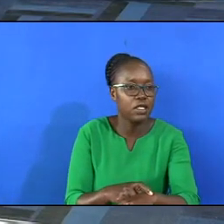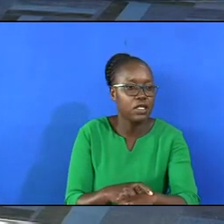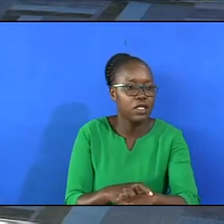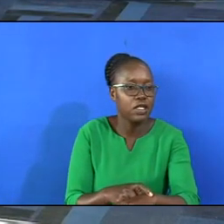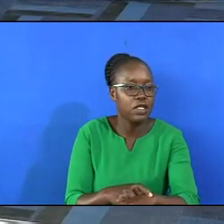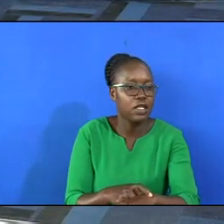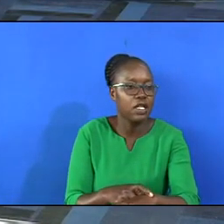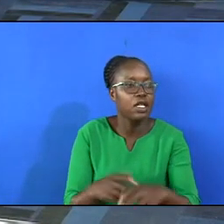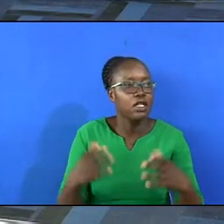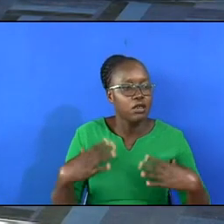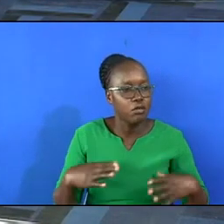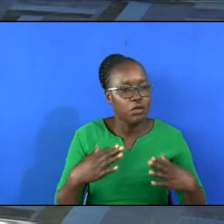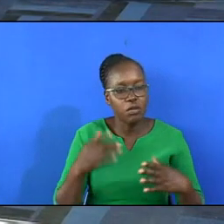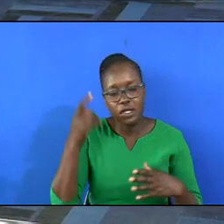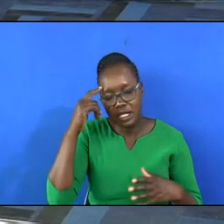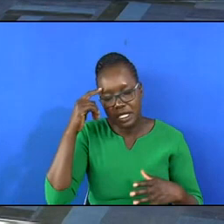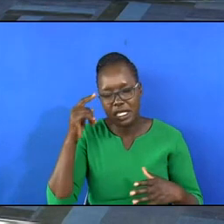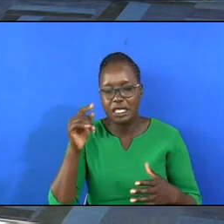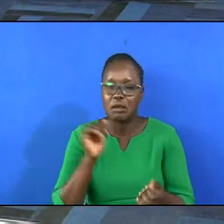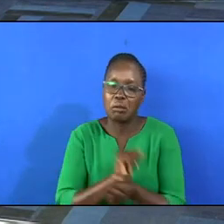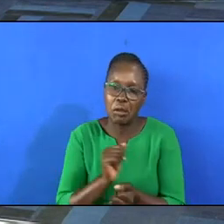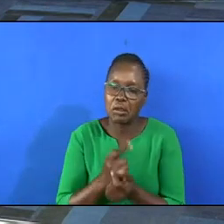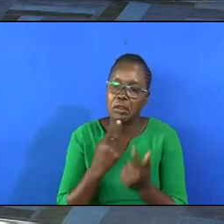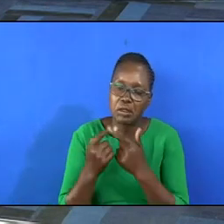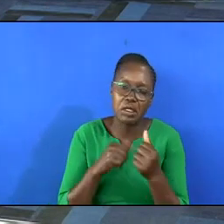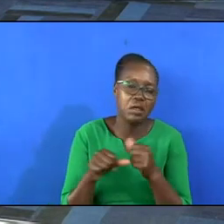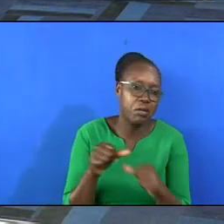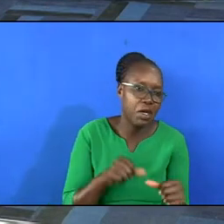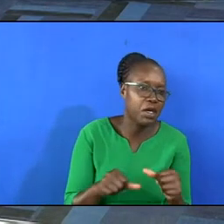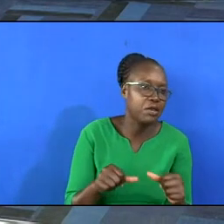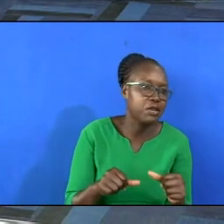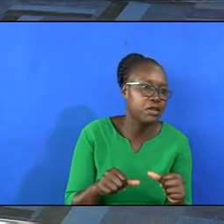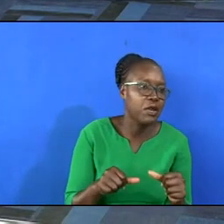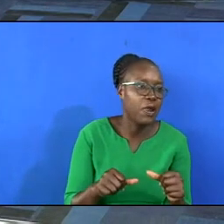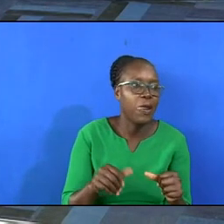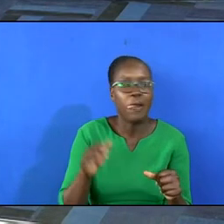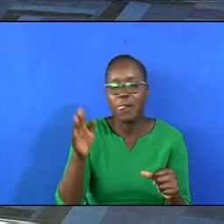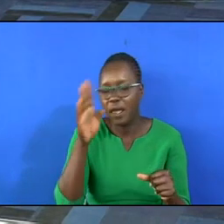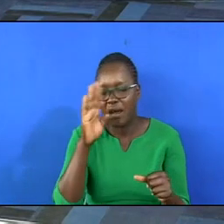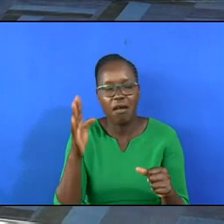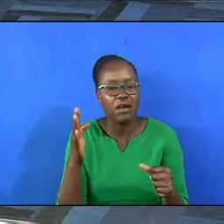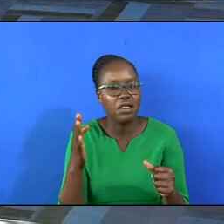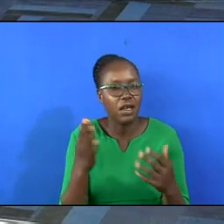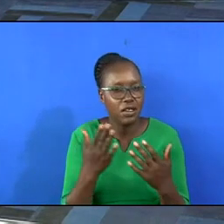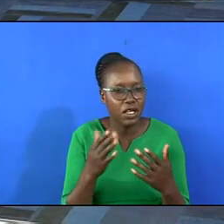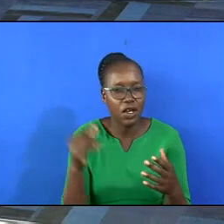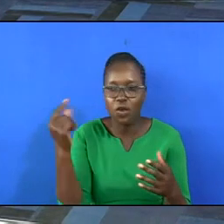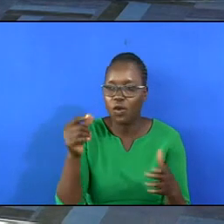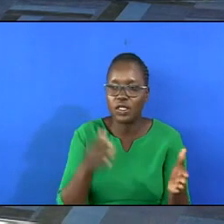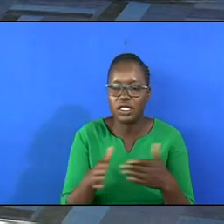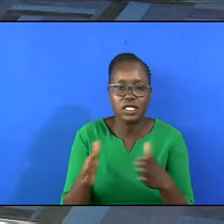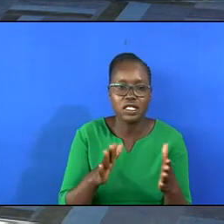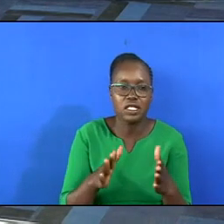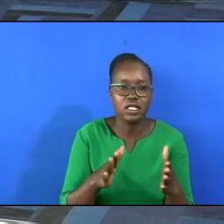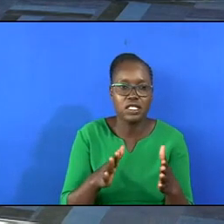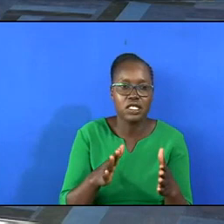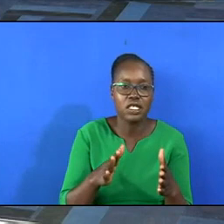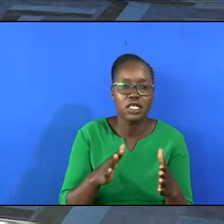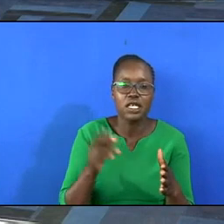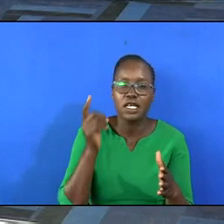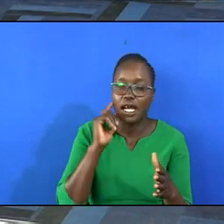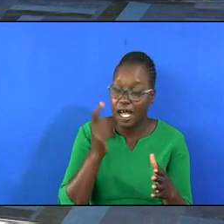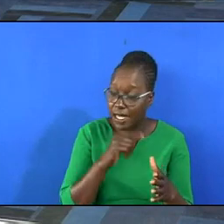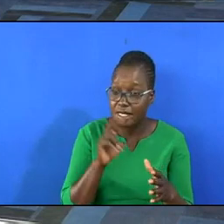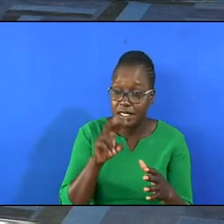people think that Paul is speaking about the golden streets because no eye has seen them.